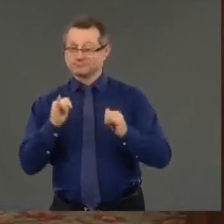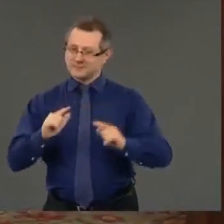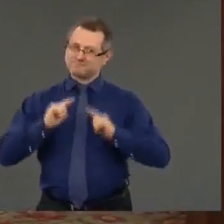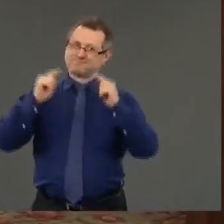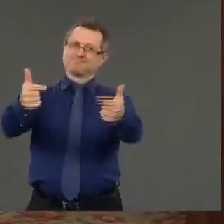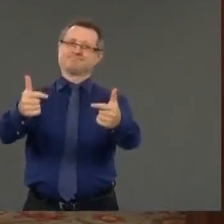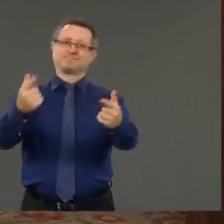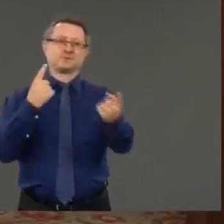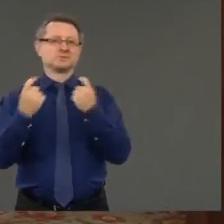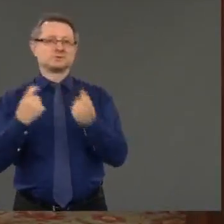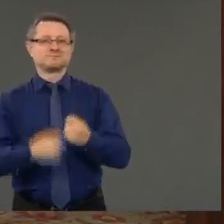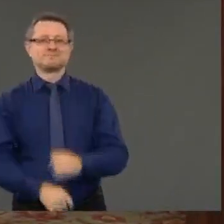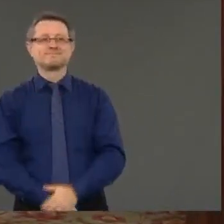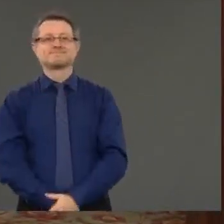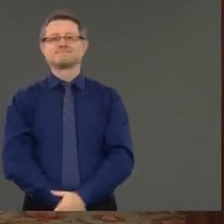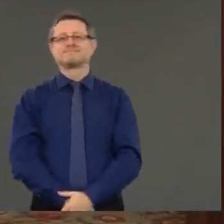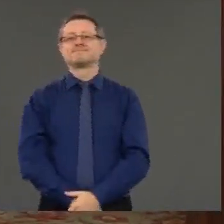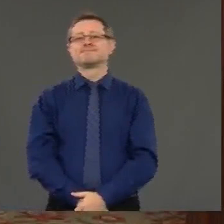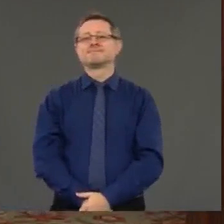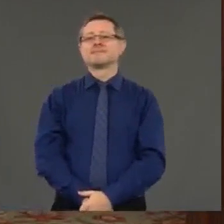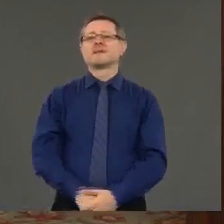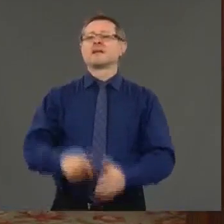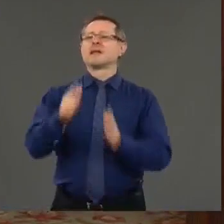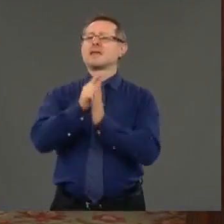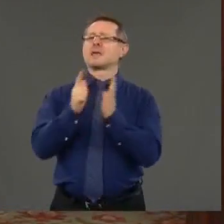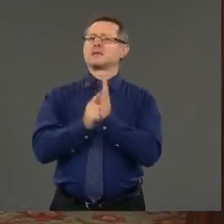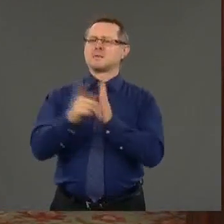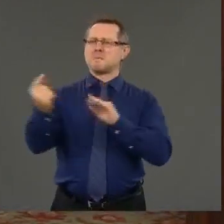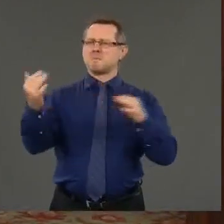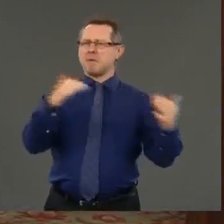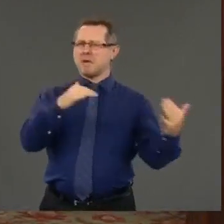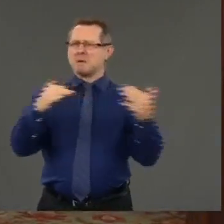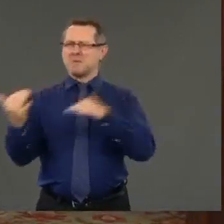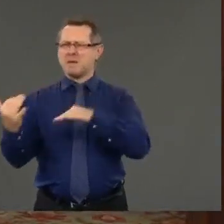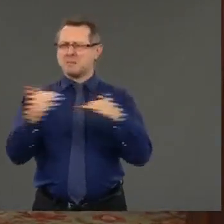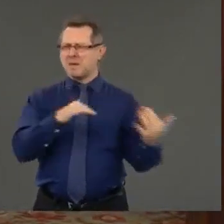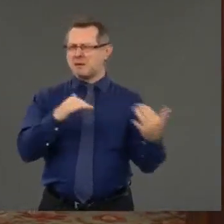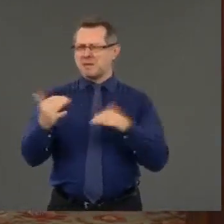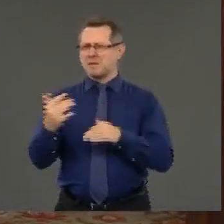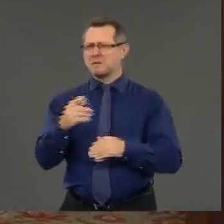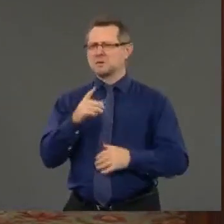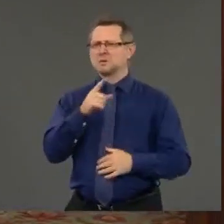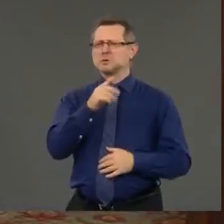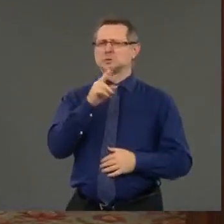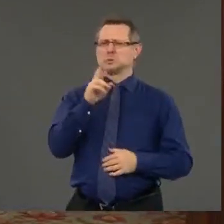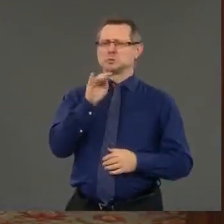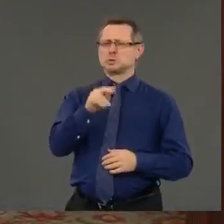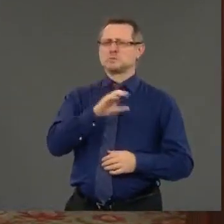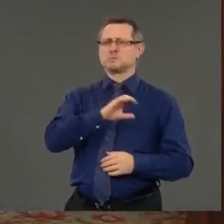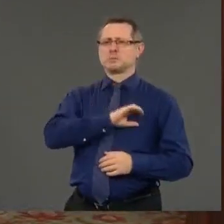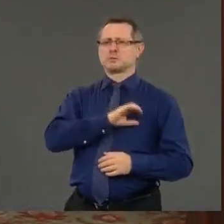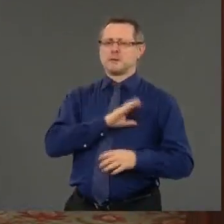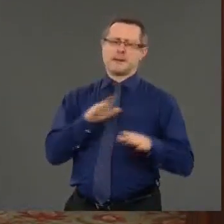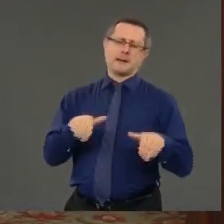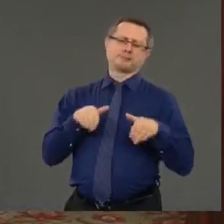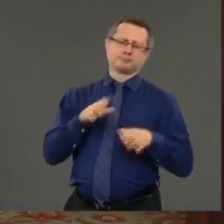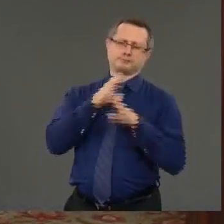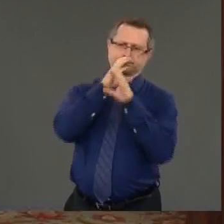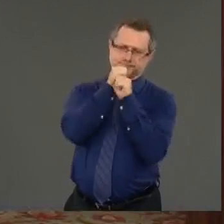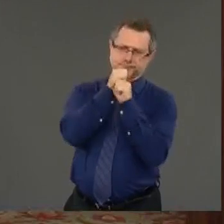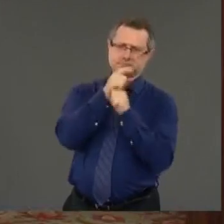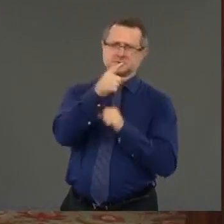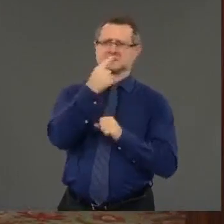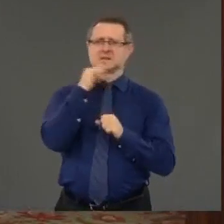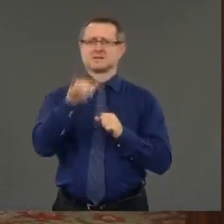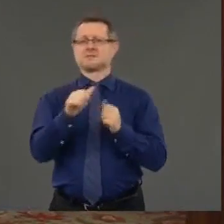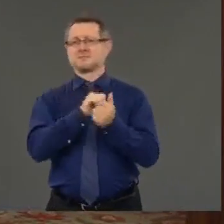battle over the 58 case, and the union's push to keep records secret. You and lawmakers, it seemed pretty confident that the law has passed protected